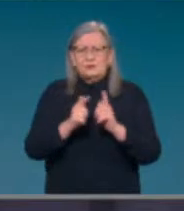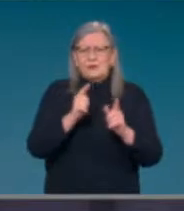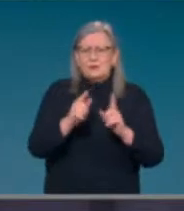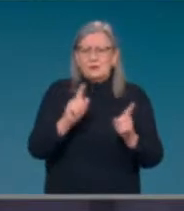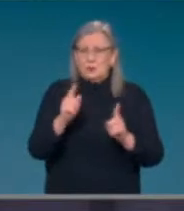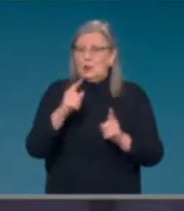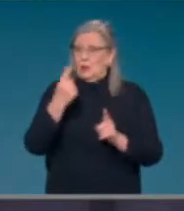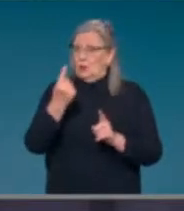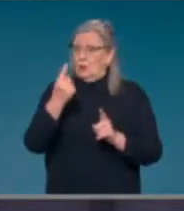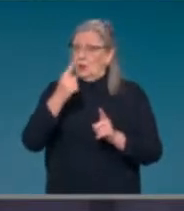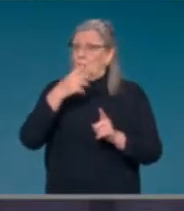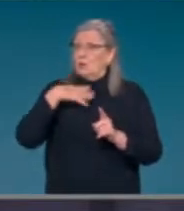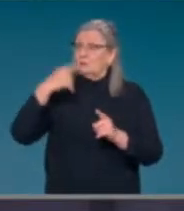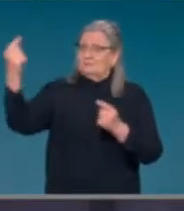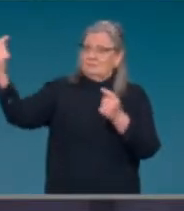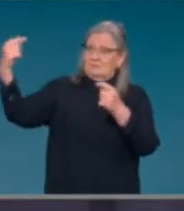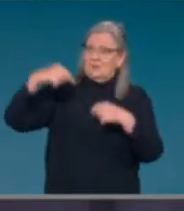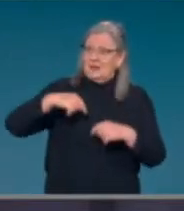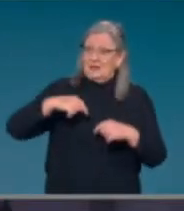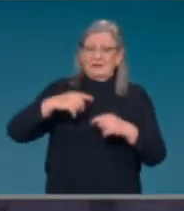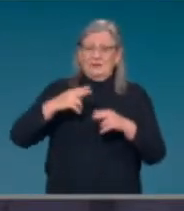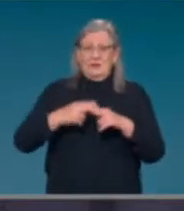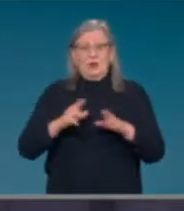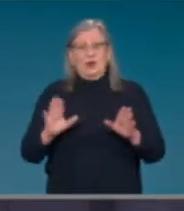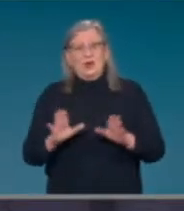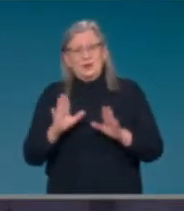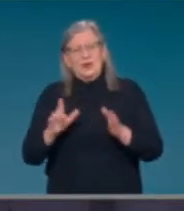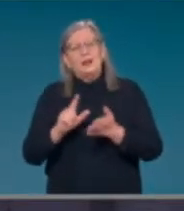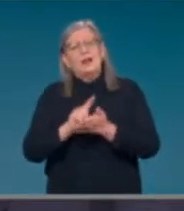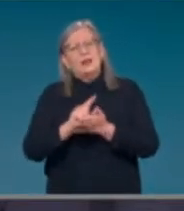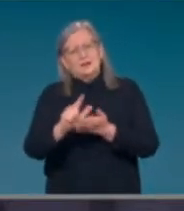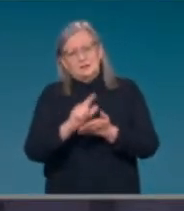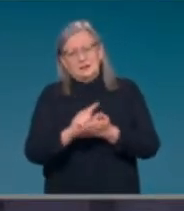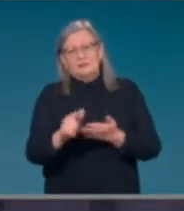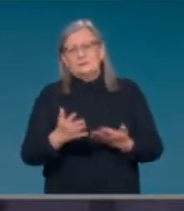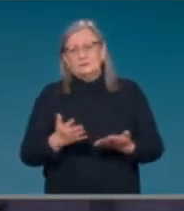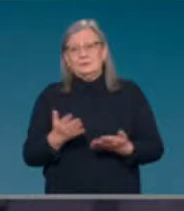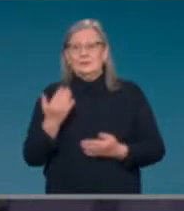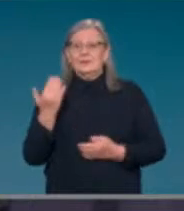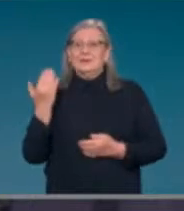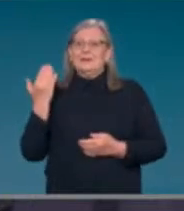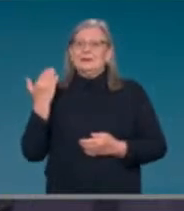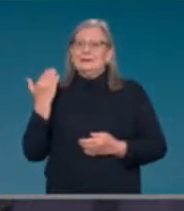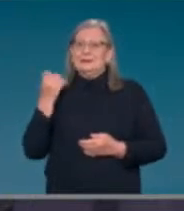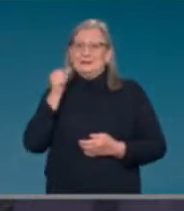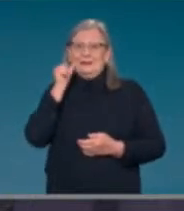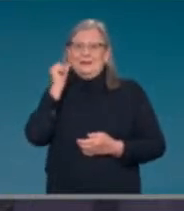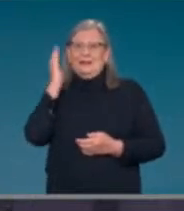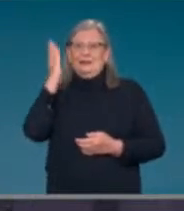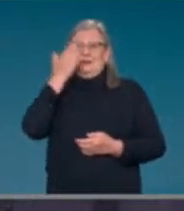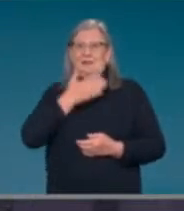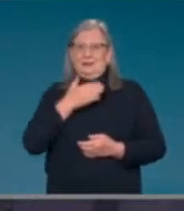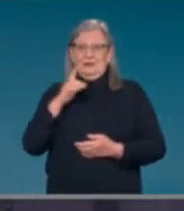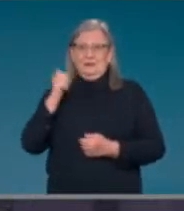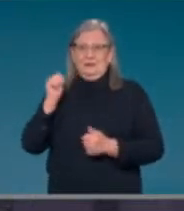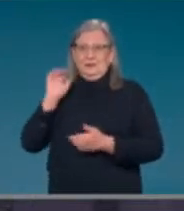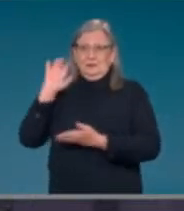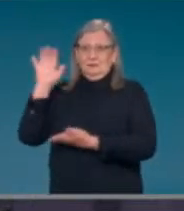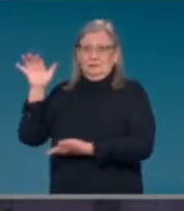pleased to be able to report that overnight we've received our first shipment of Ronapreev. the combination